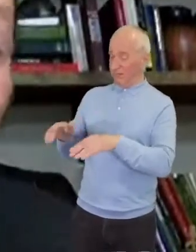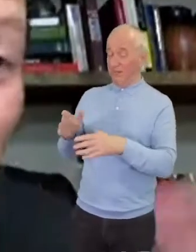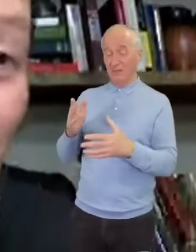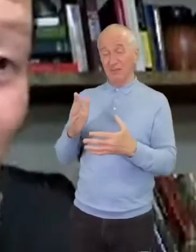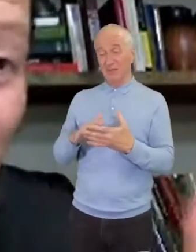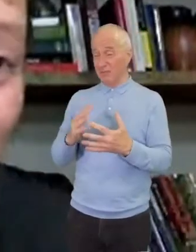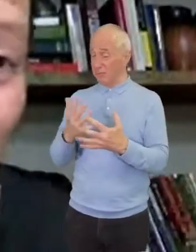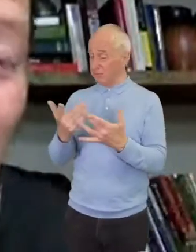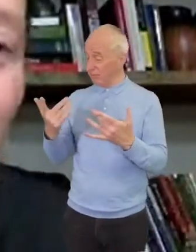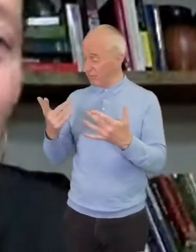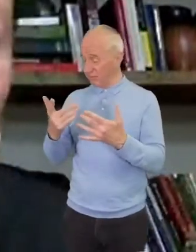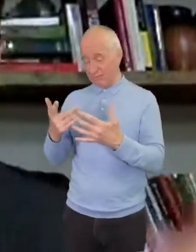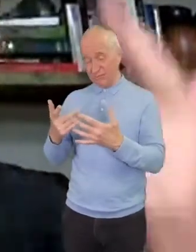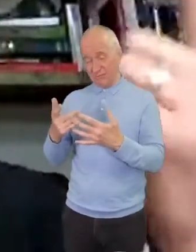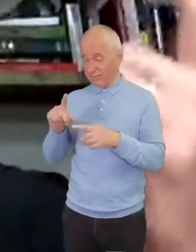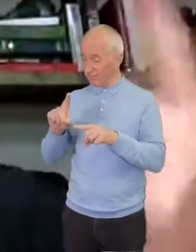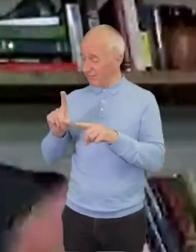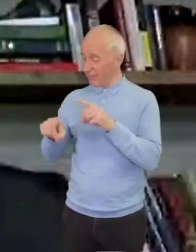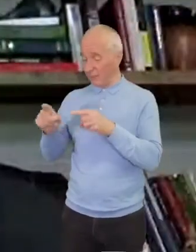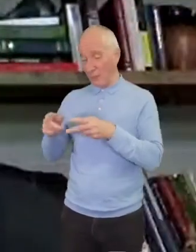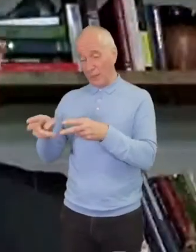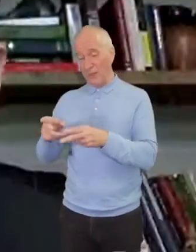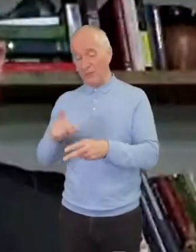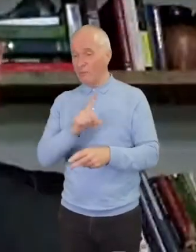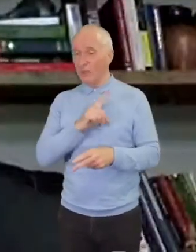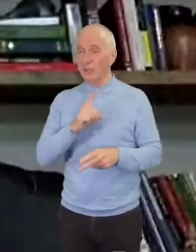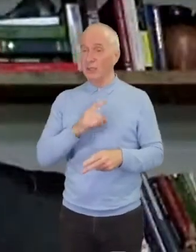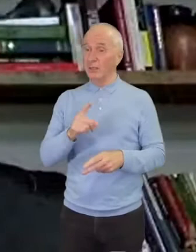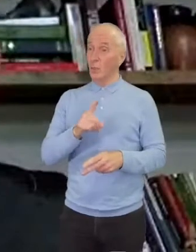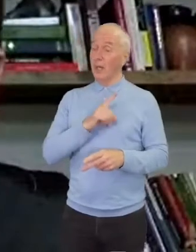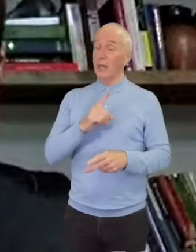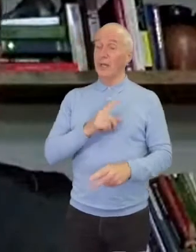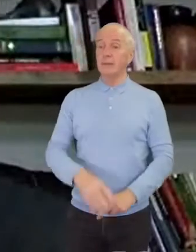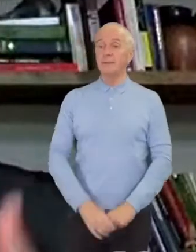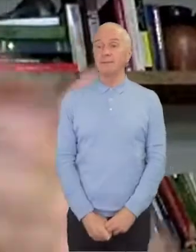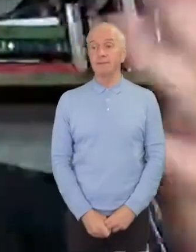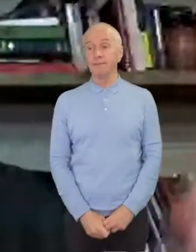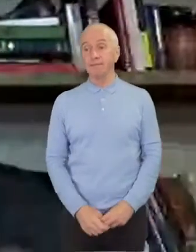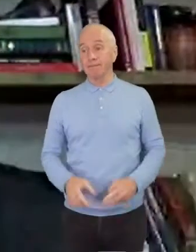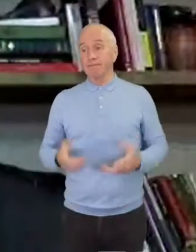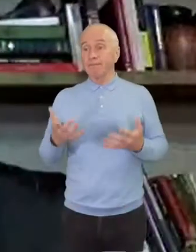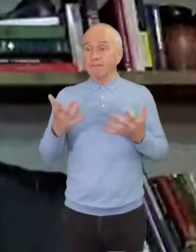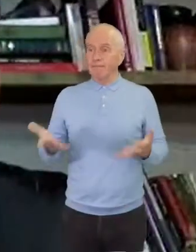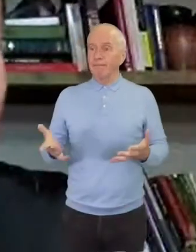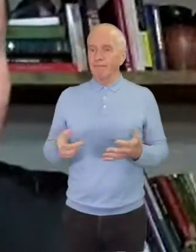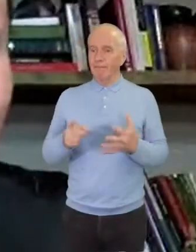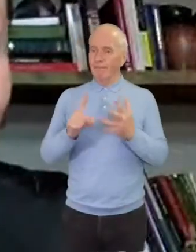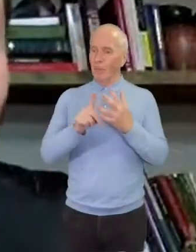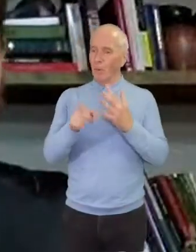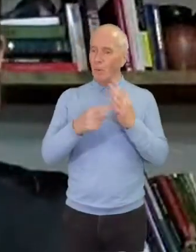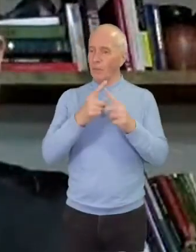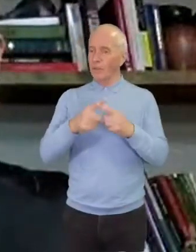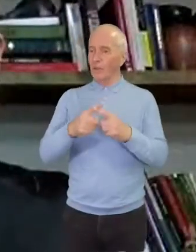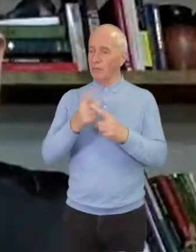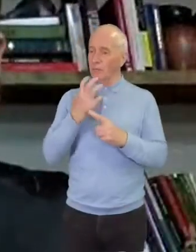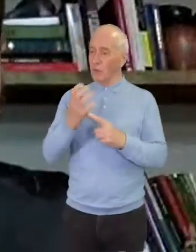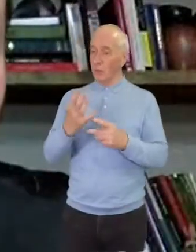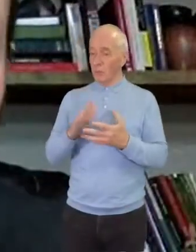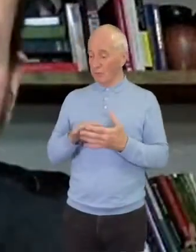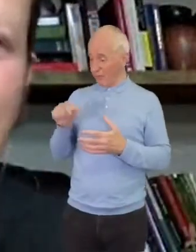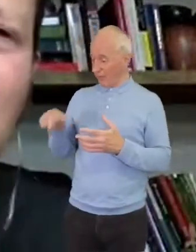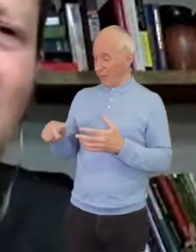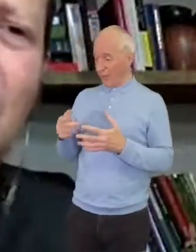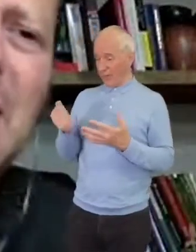for numbers, for a number of reasons. One is that they, according to, you know, Orthodox Jews, they didn't have all the good